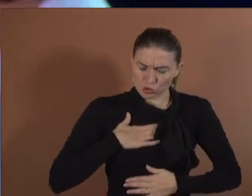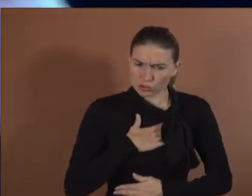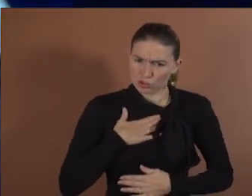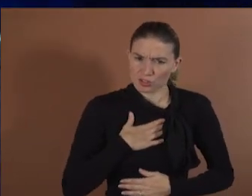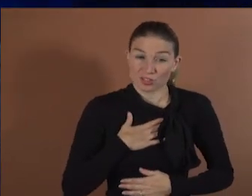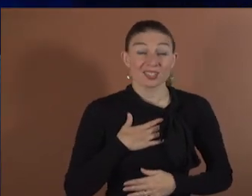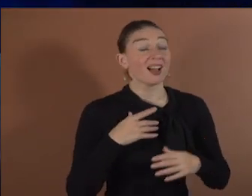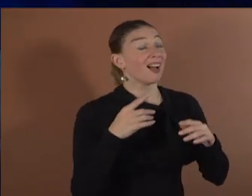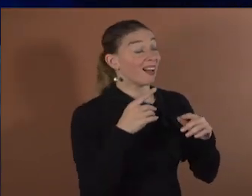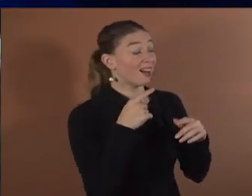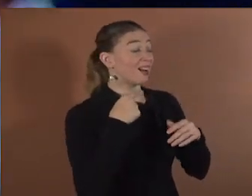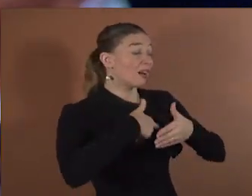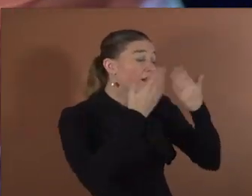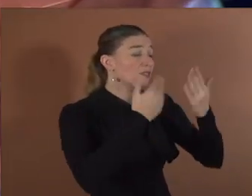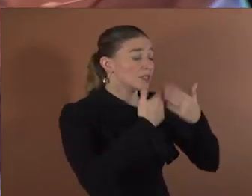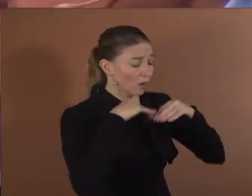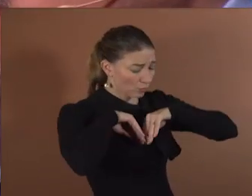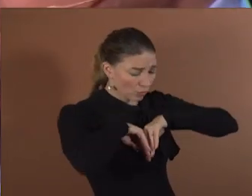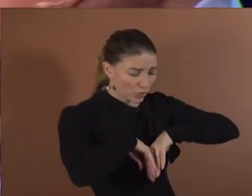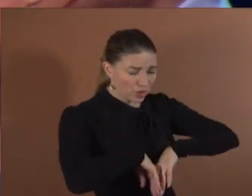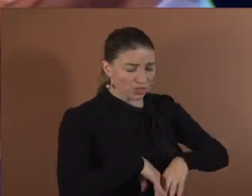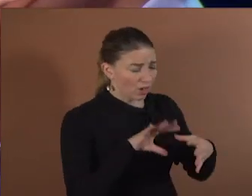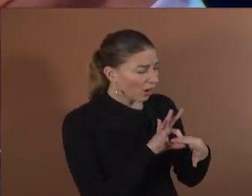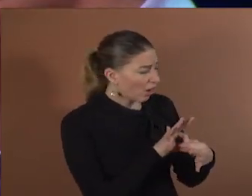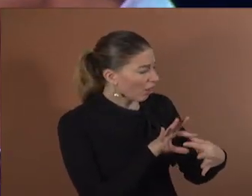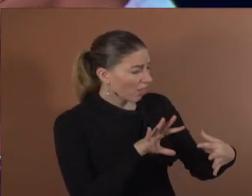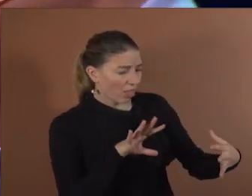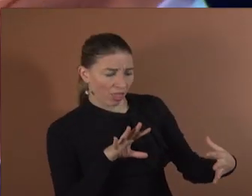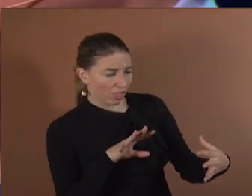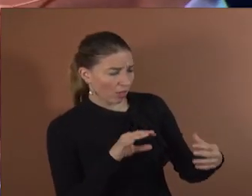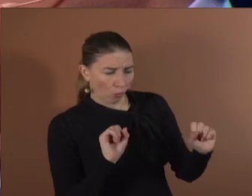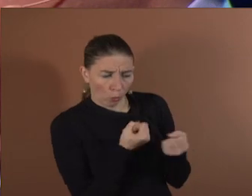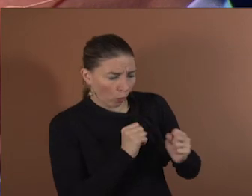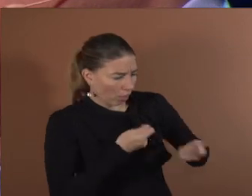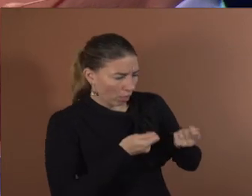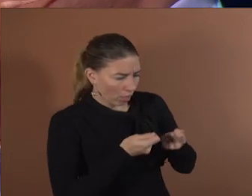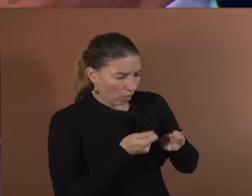But the real question is, did it also help them? Did it help them in daily life?